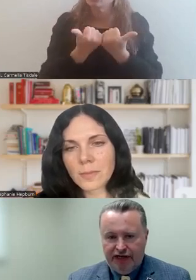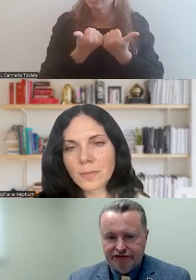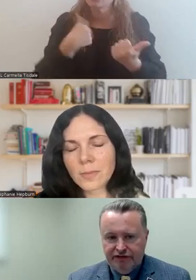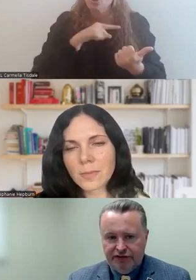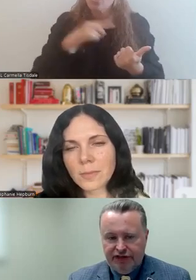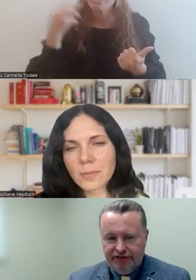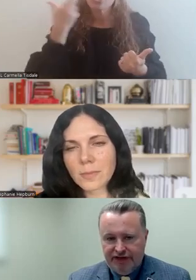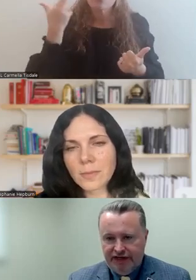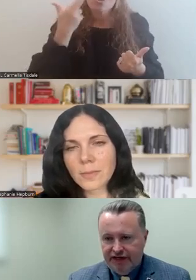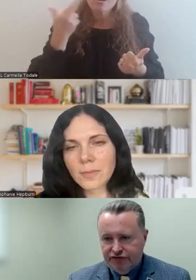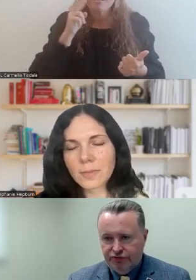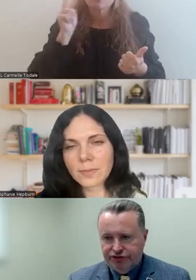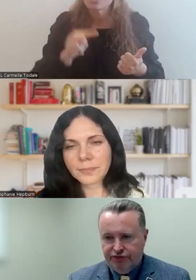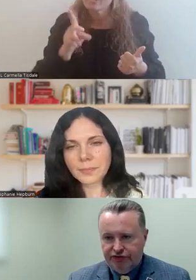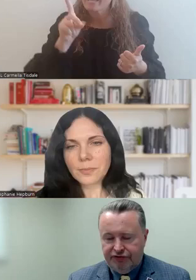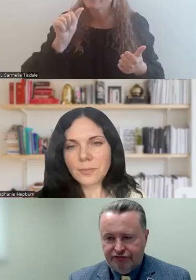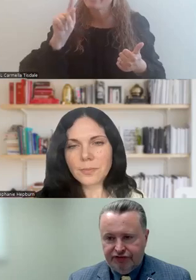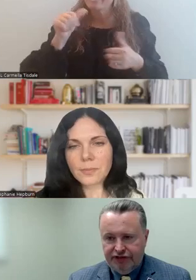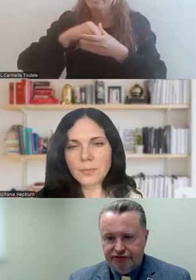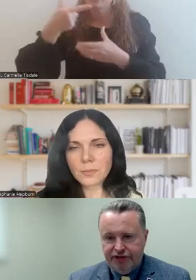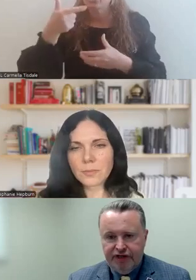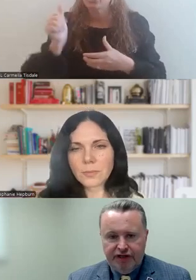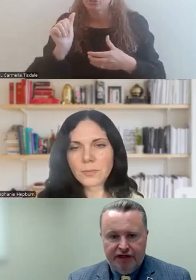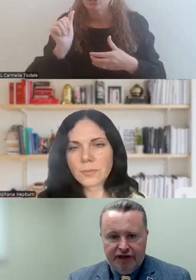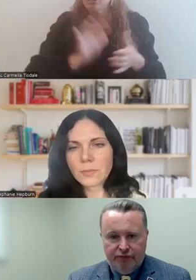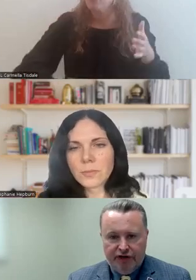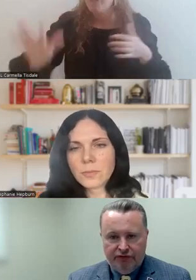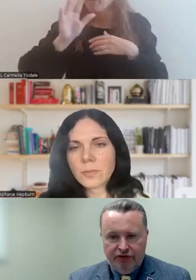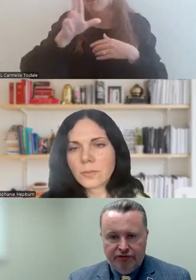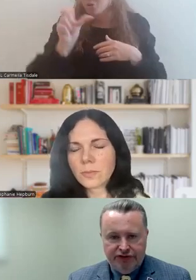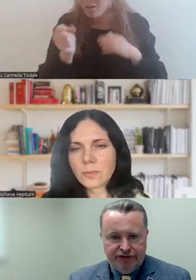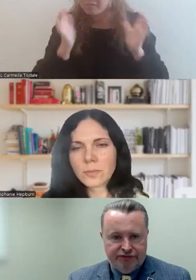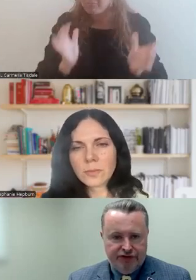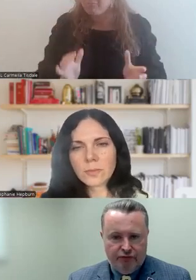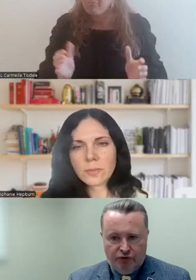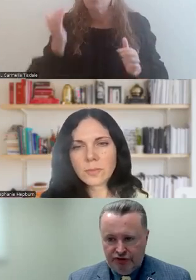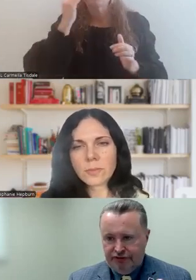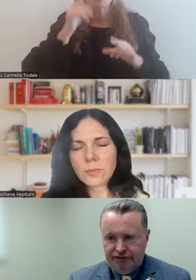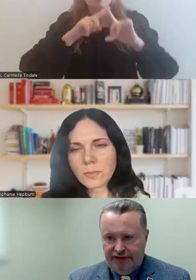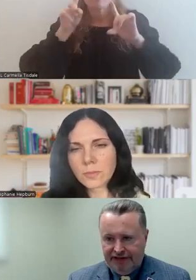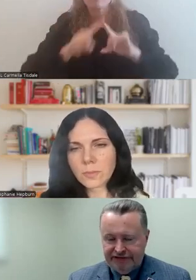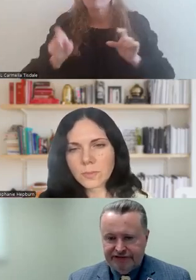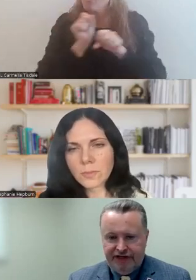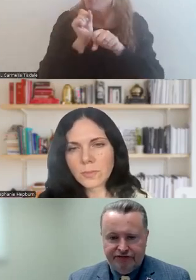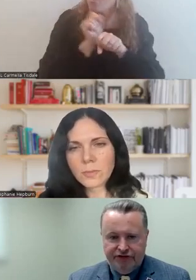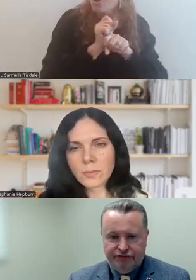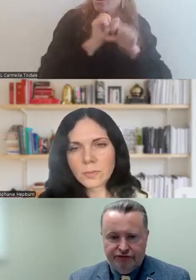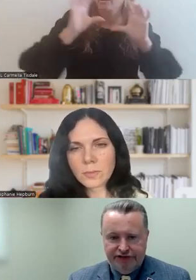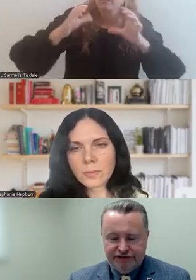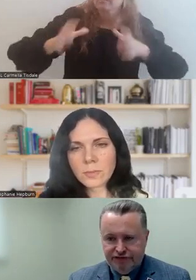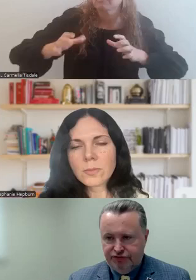quickly realized in looking at the data in Georgia and really across the country, we all know that different work classes